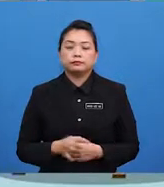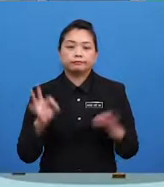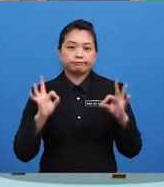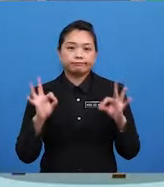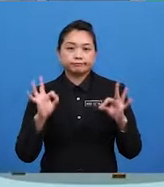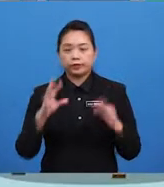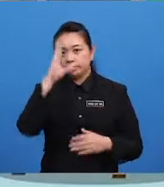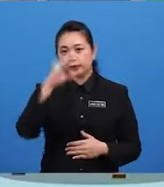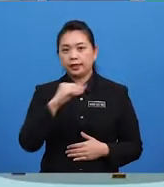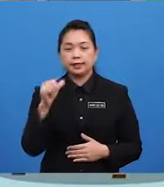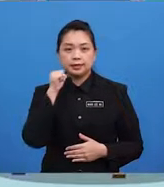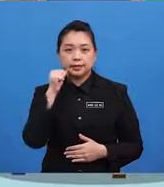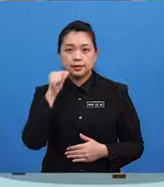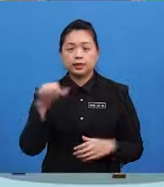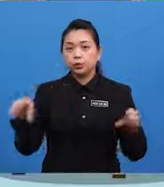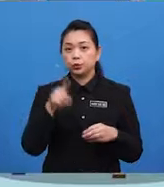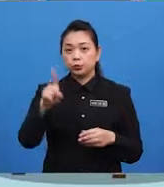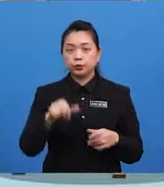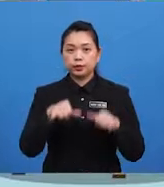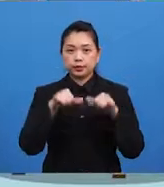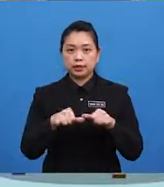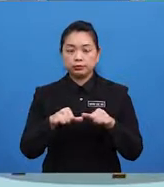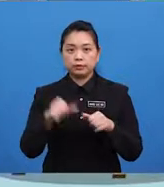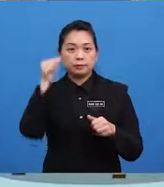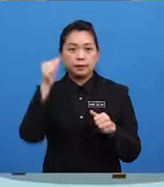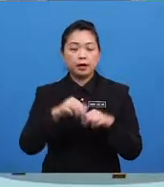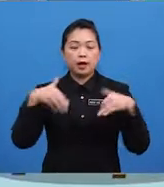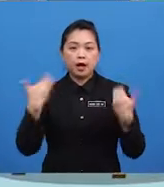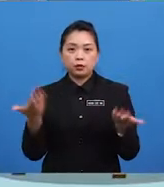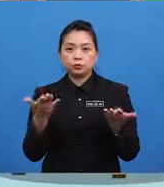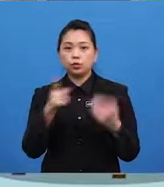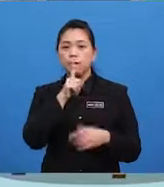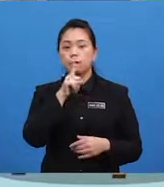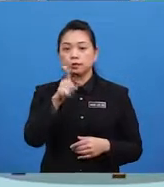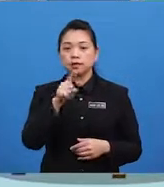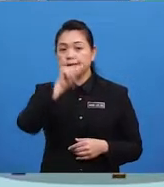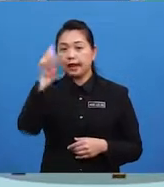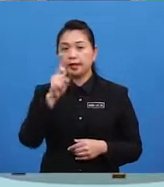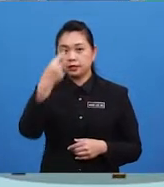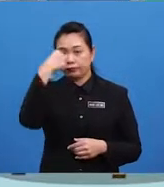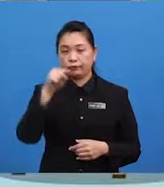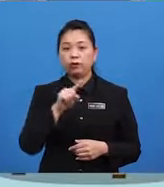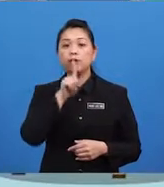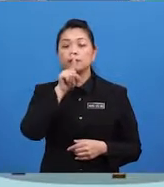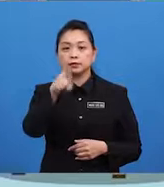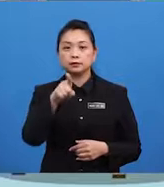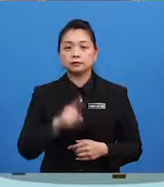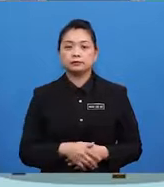Alright boys and girls, do you still remember how to order and how to ask for an order?